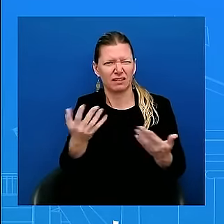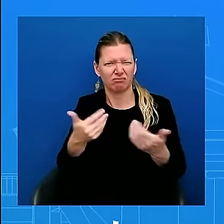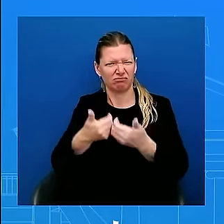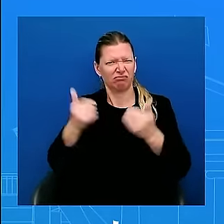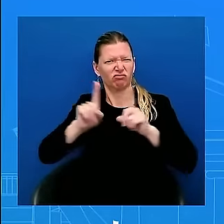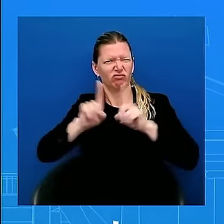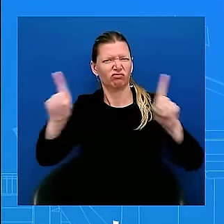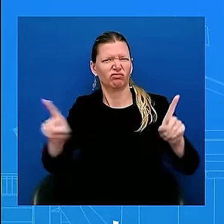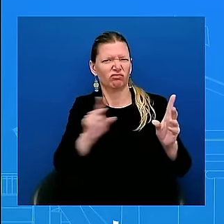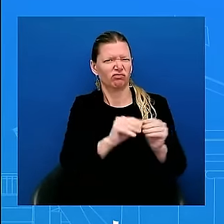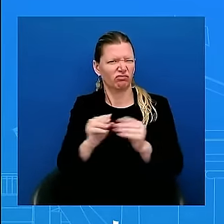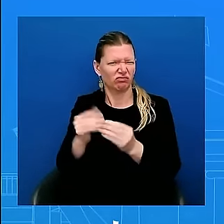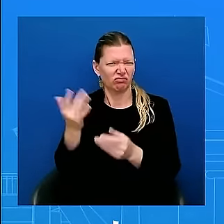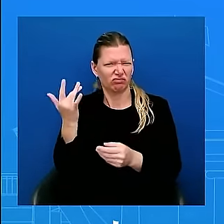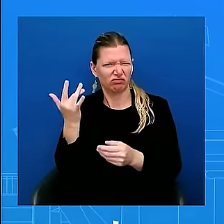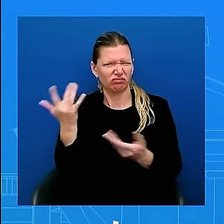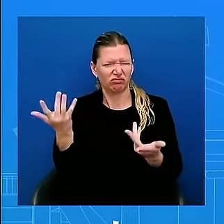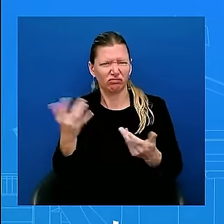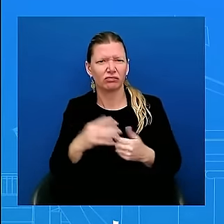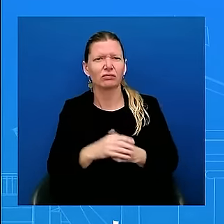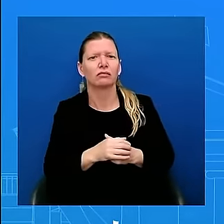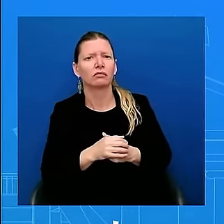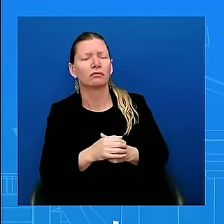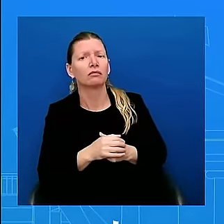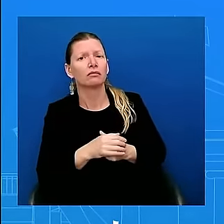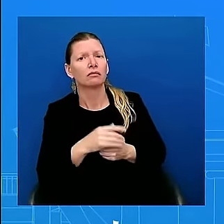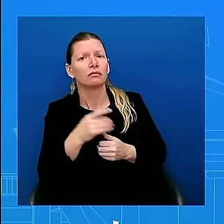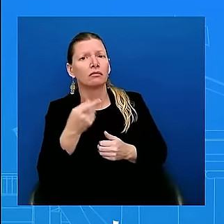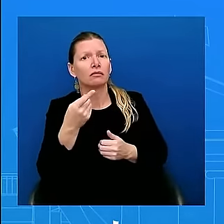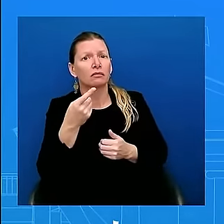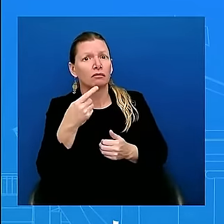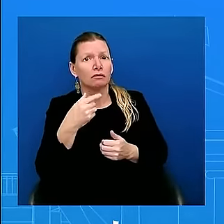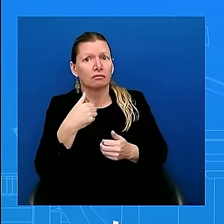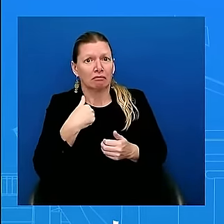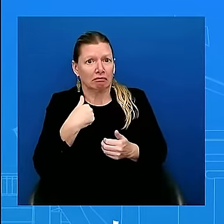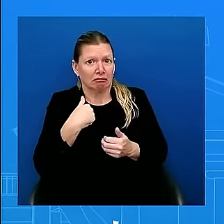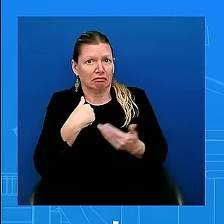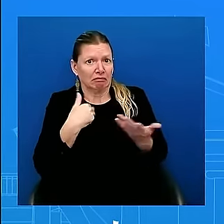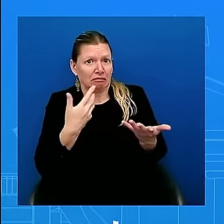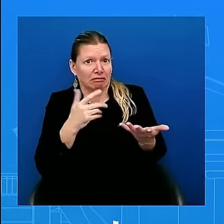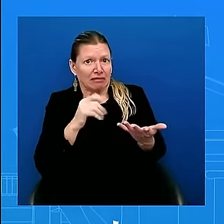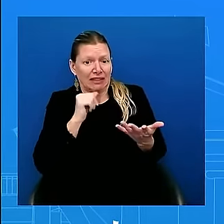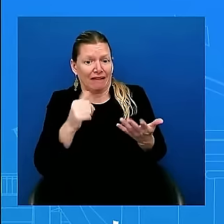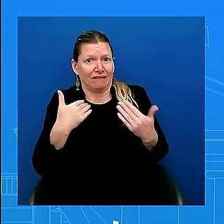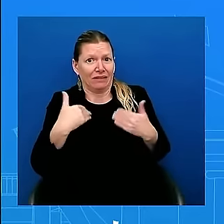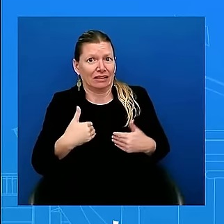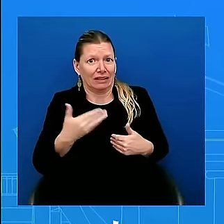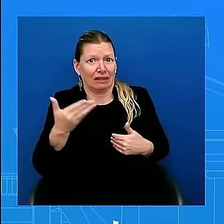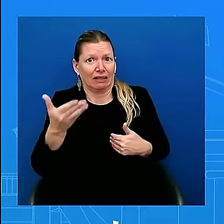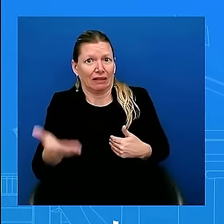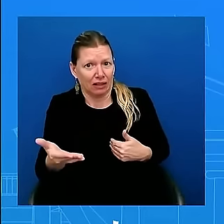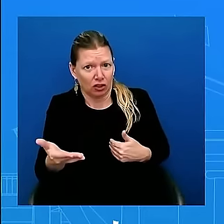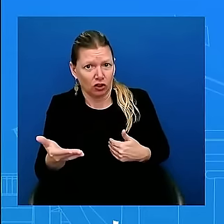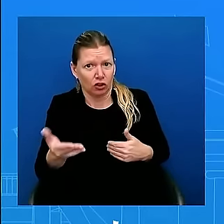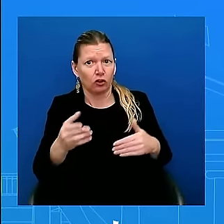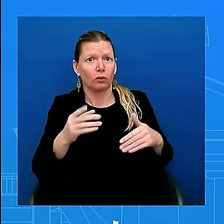right now, but she's not physically here. There's nothing unusual about that and the vice president has and I fully expect over the next six months will